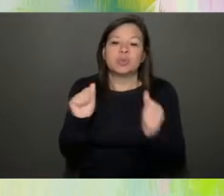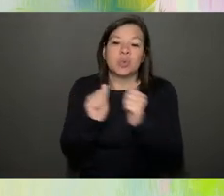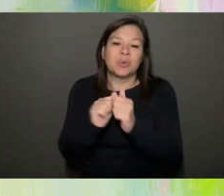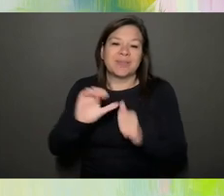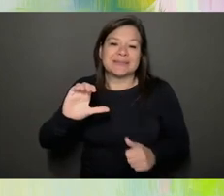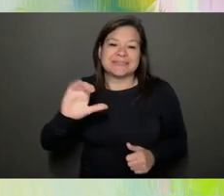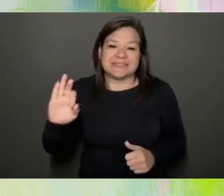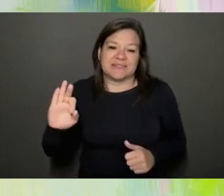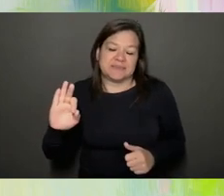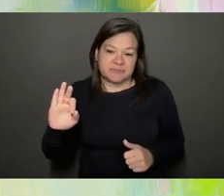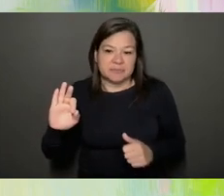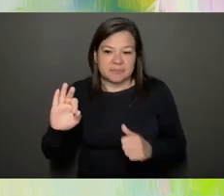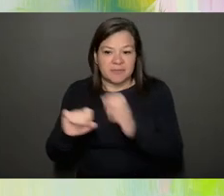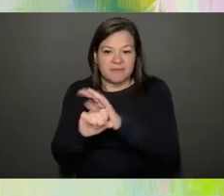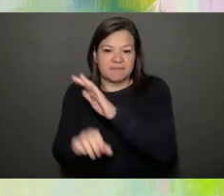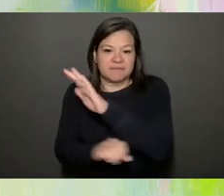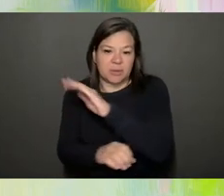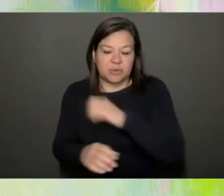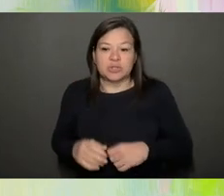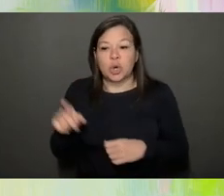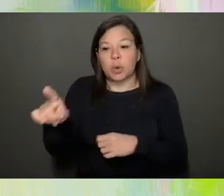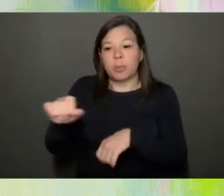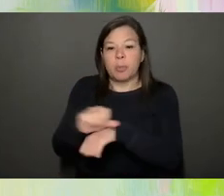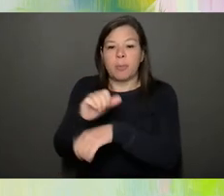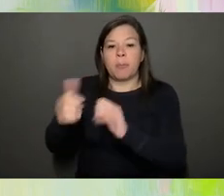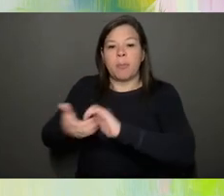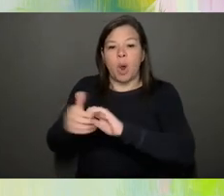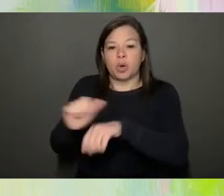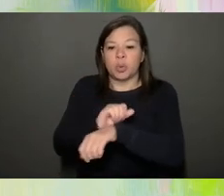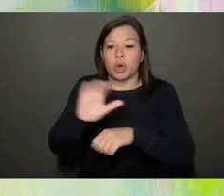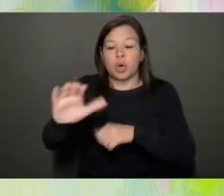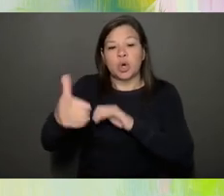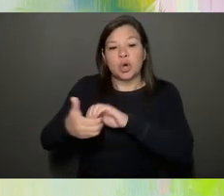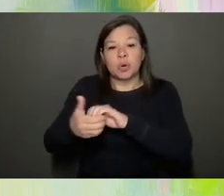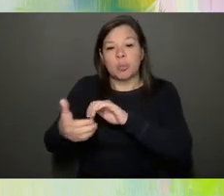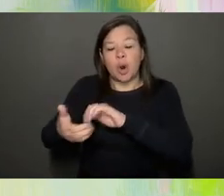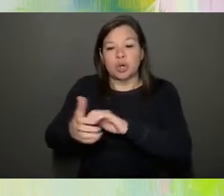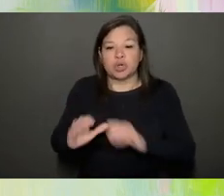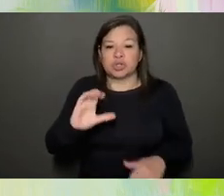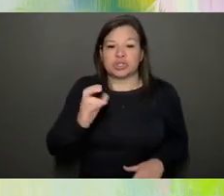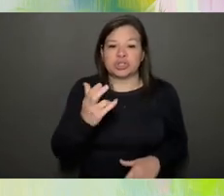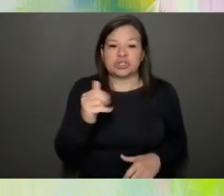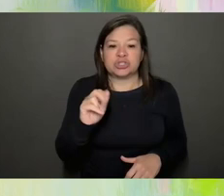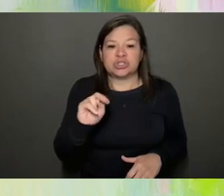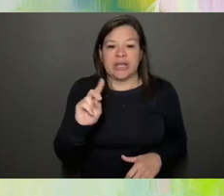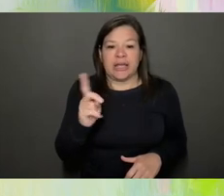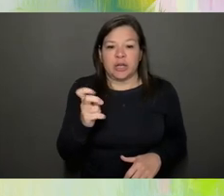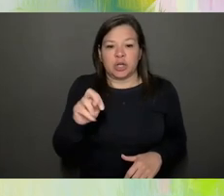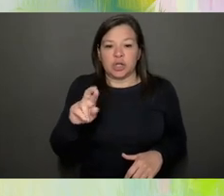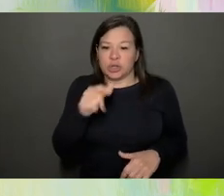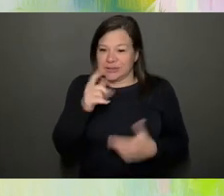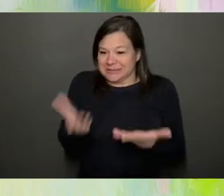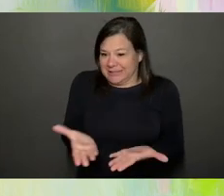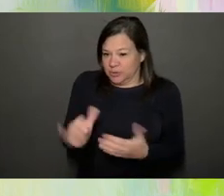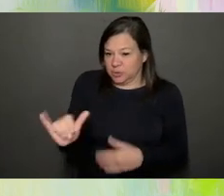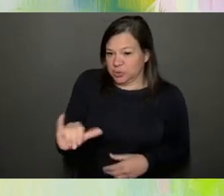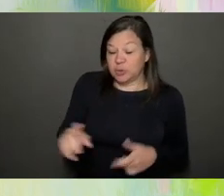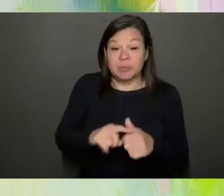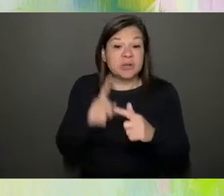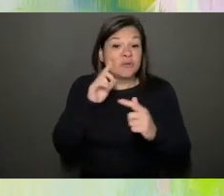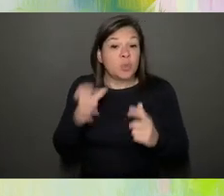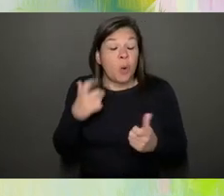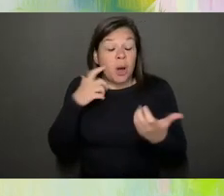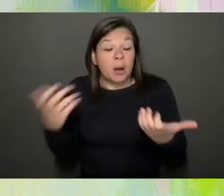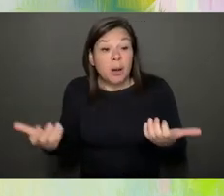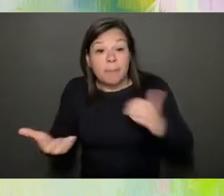on partnership work. Her colleague Chandler Swope is on the call today. But if you're looking for a champion in partnership and